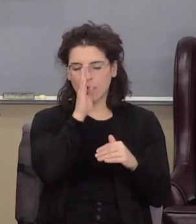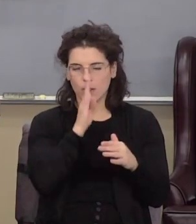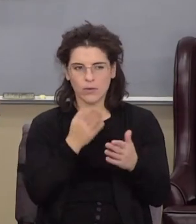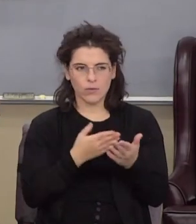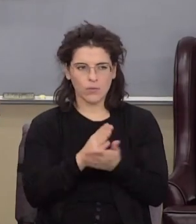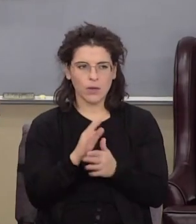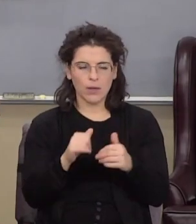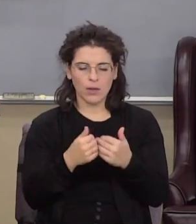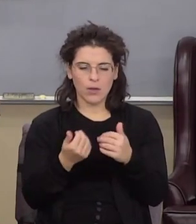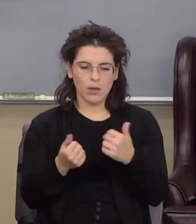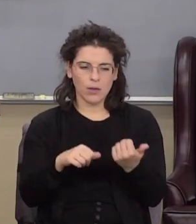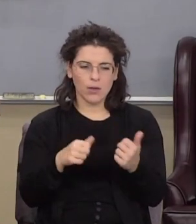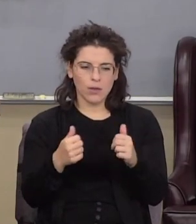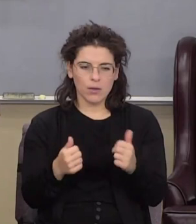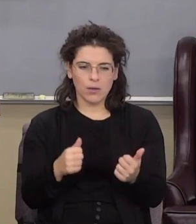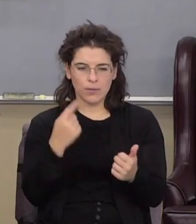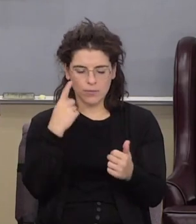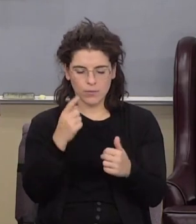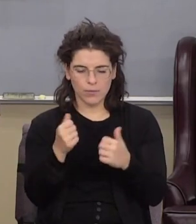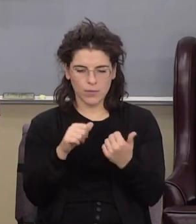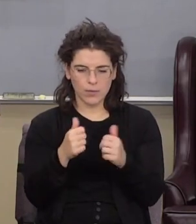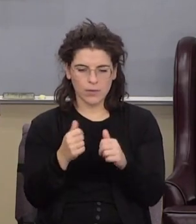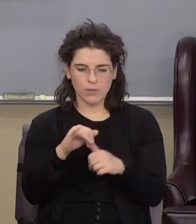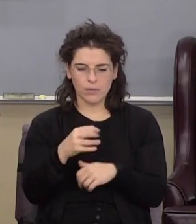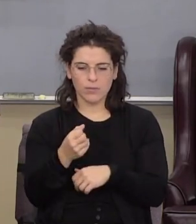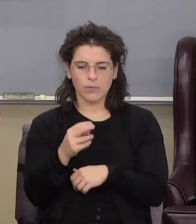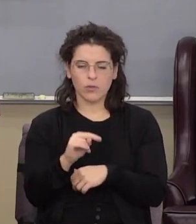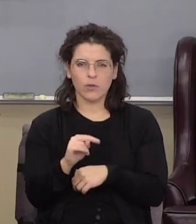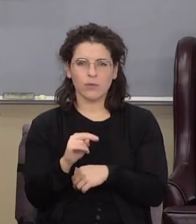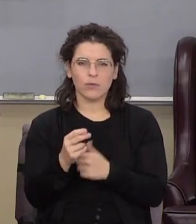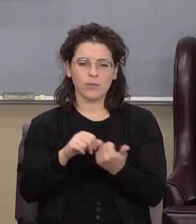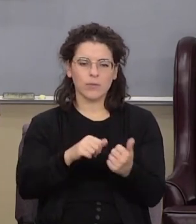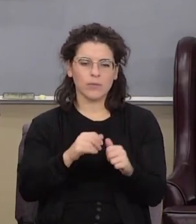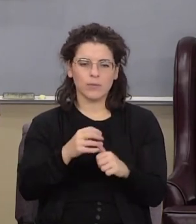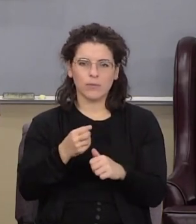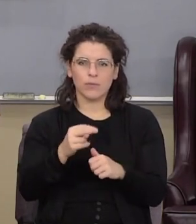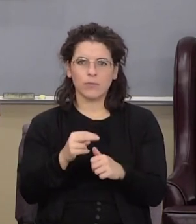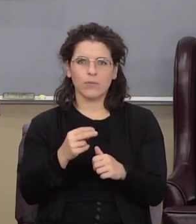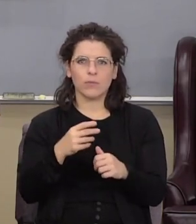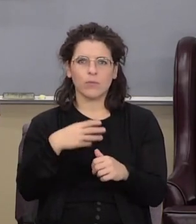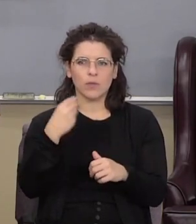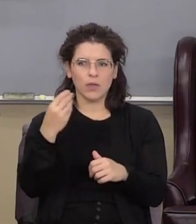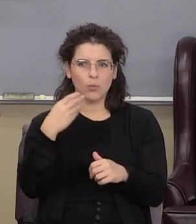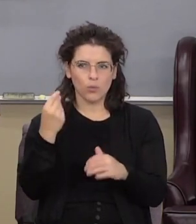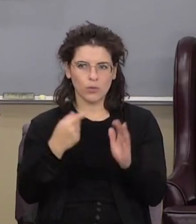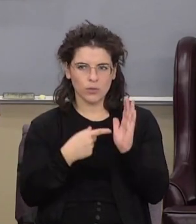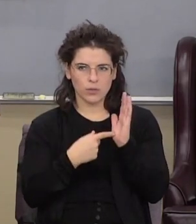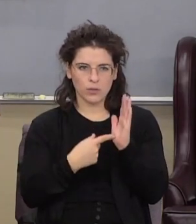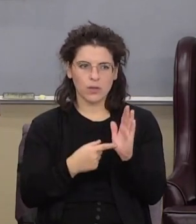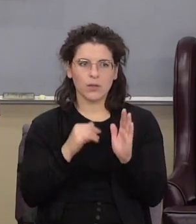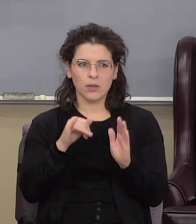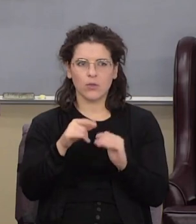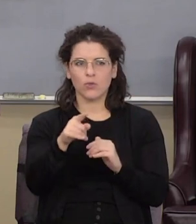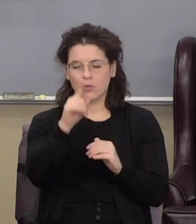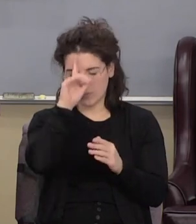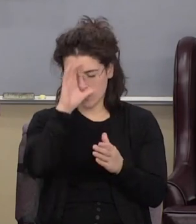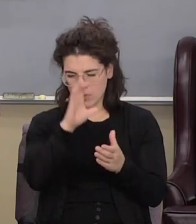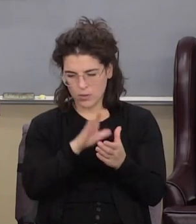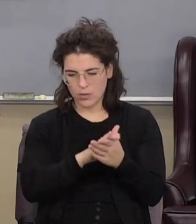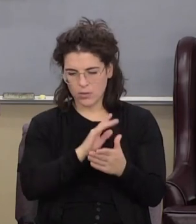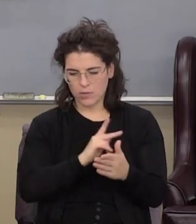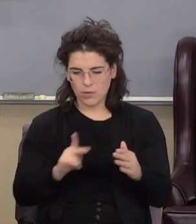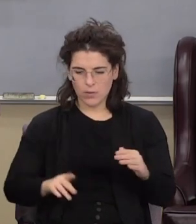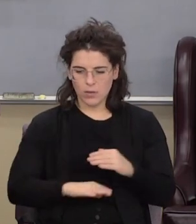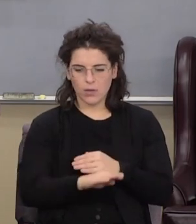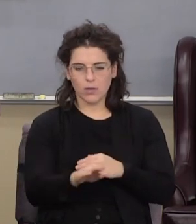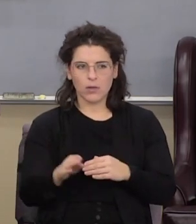being baptized with the baptism of John the baptism of John was an outward sign that you believe the kingdom's